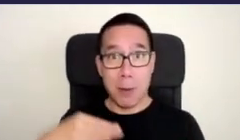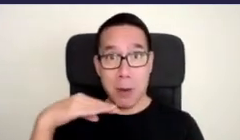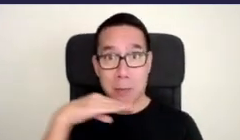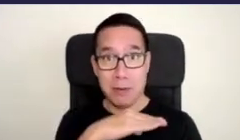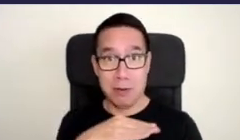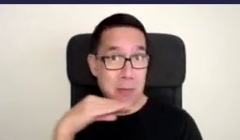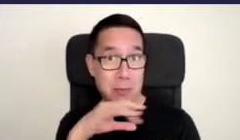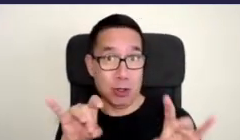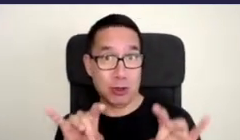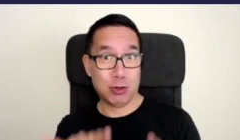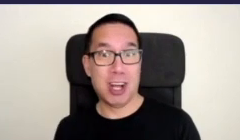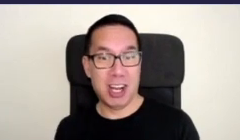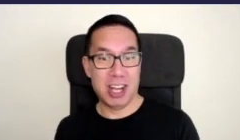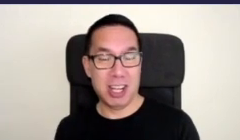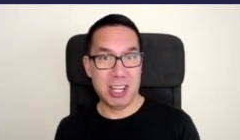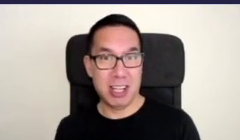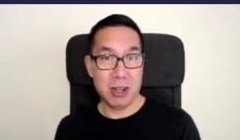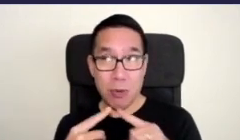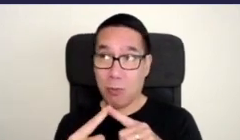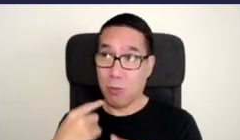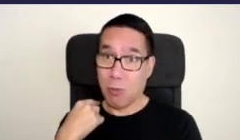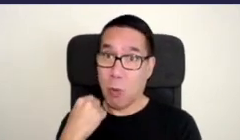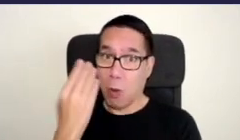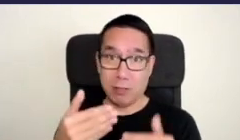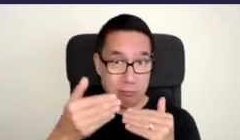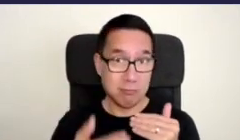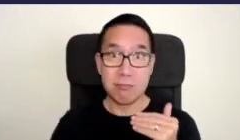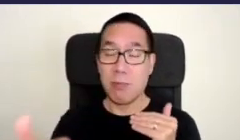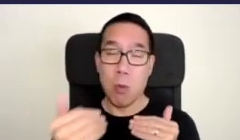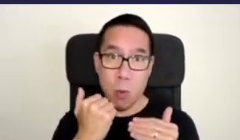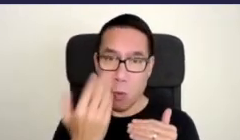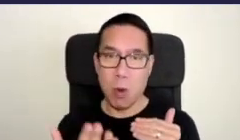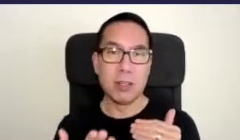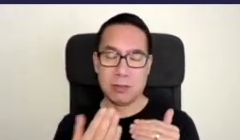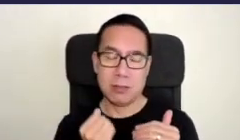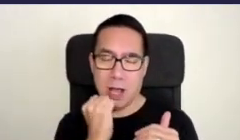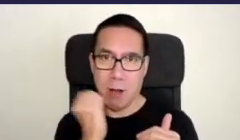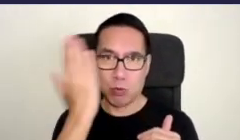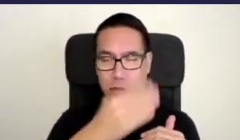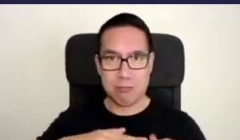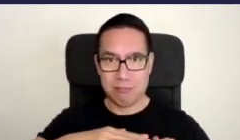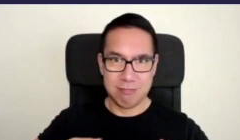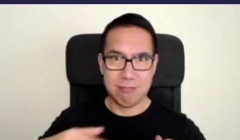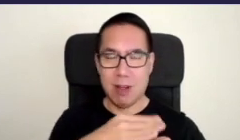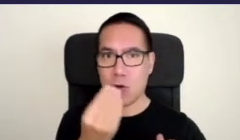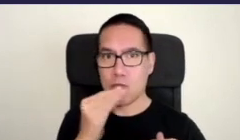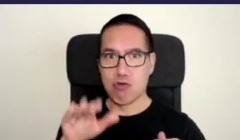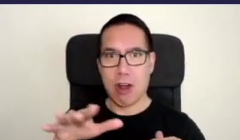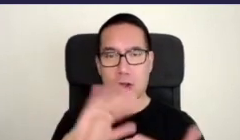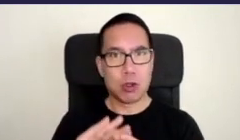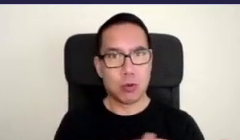Australia which is and always will be Bunurong Boonwurrung land just to build on what Emily was saying